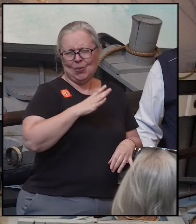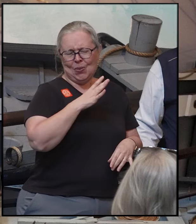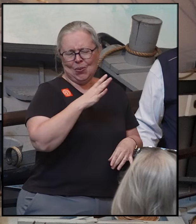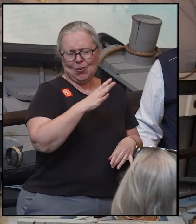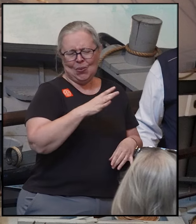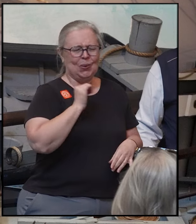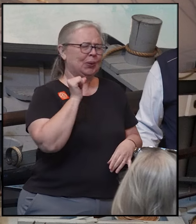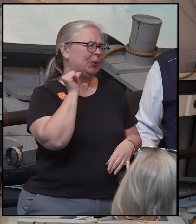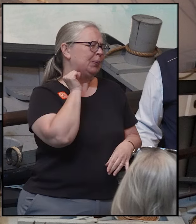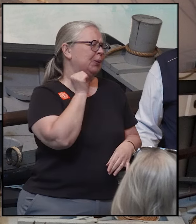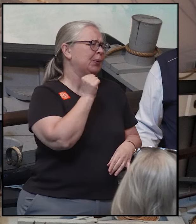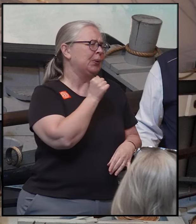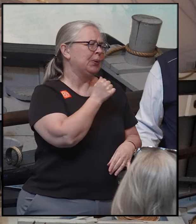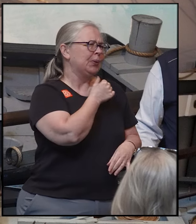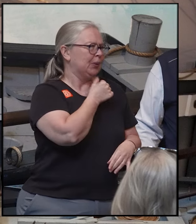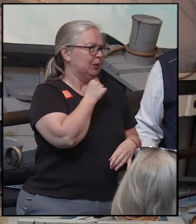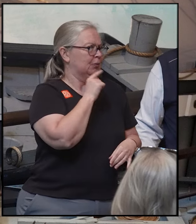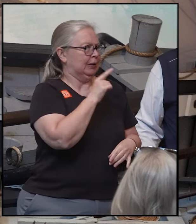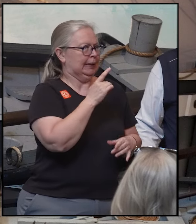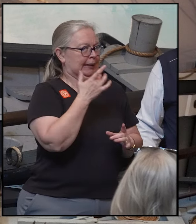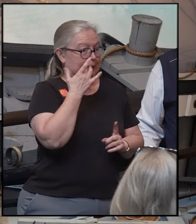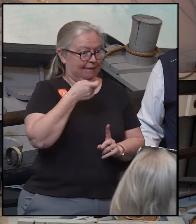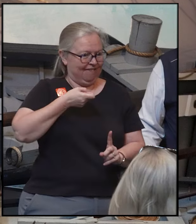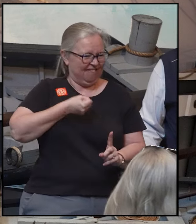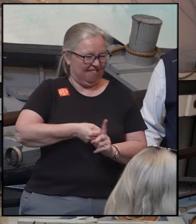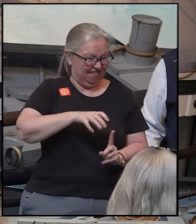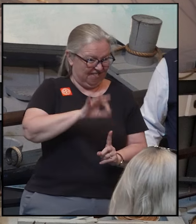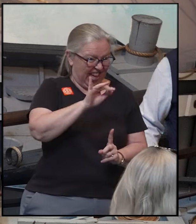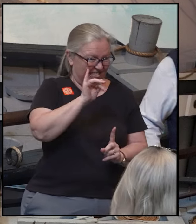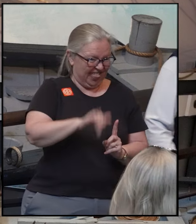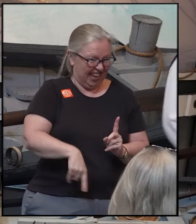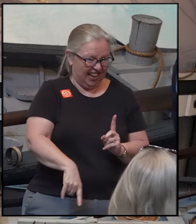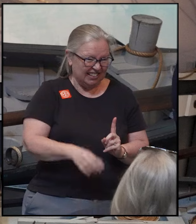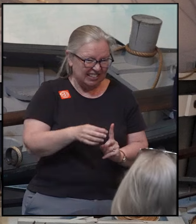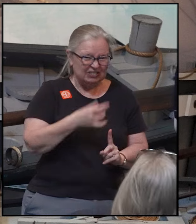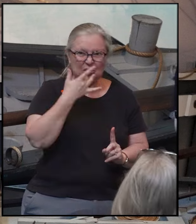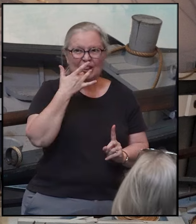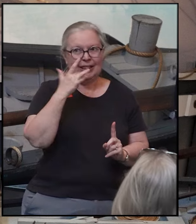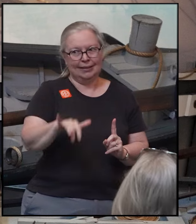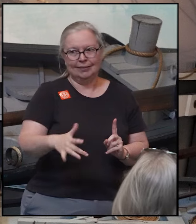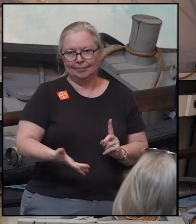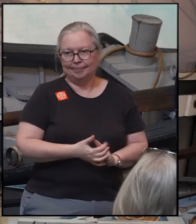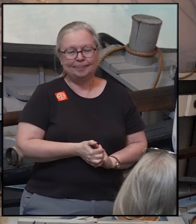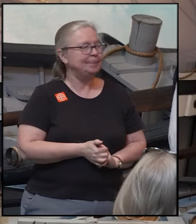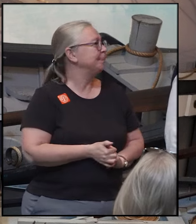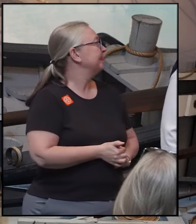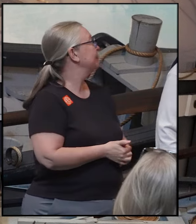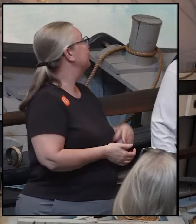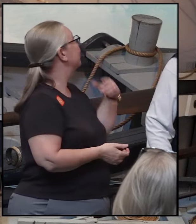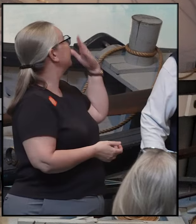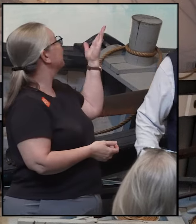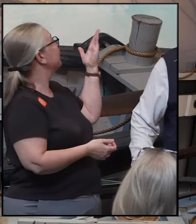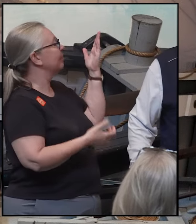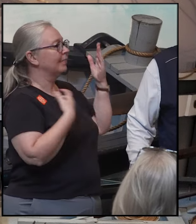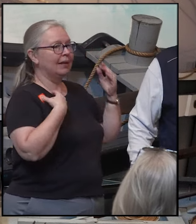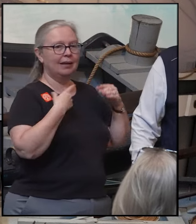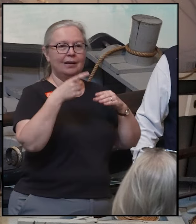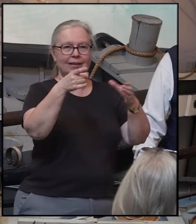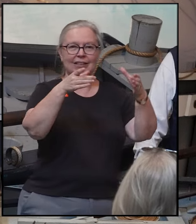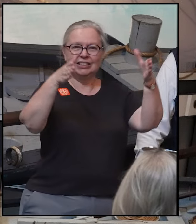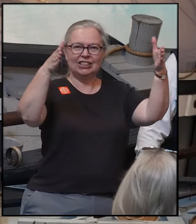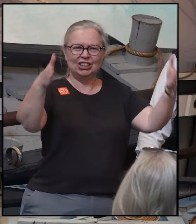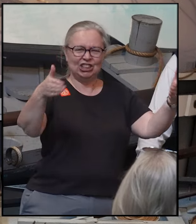perfume, and considered very lucky if we find it. The next thing we're going to do is put wood underneath the